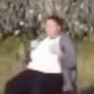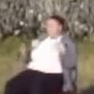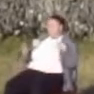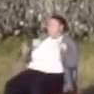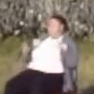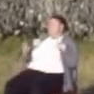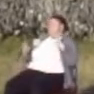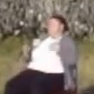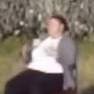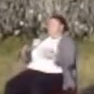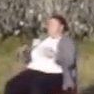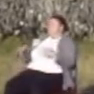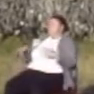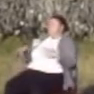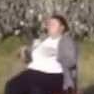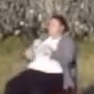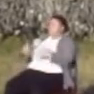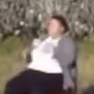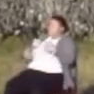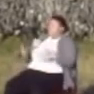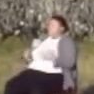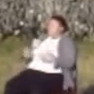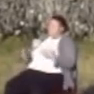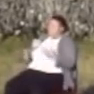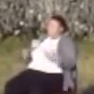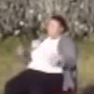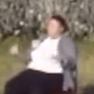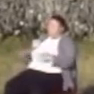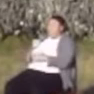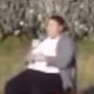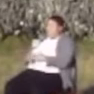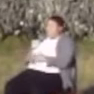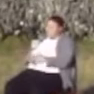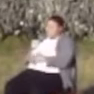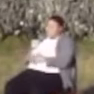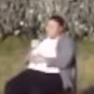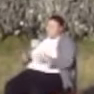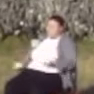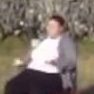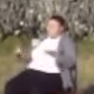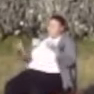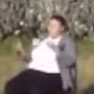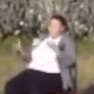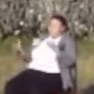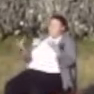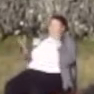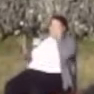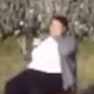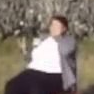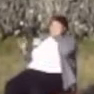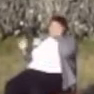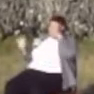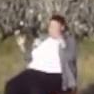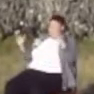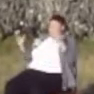it's like you spend all of the December really gathering things up and rounding things off and building up to this peak and this